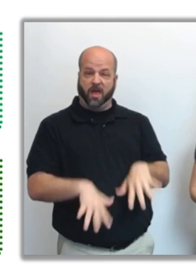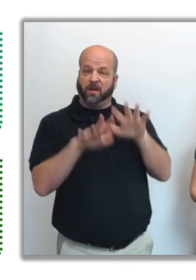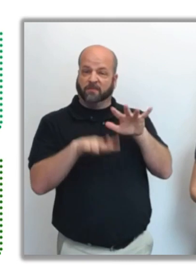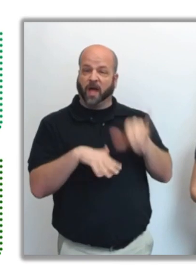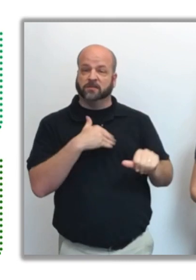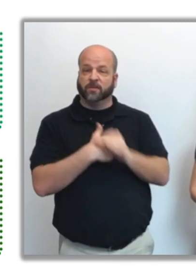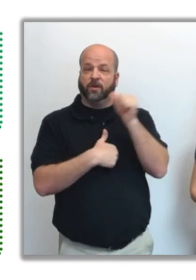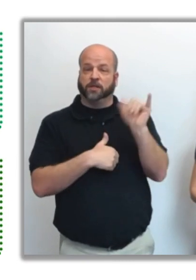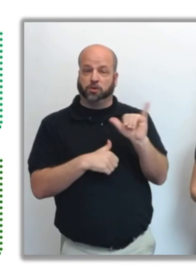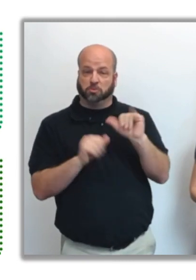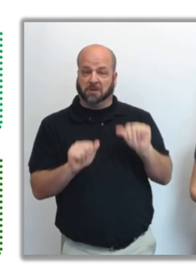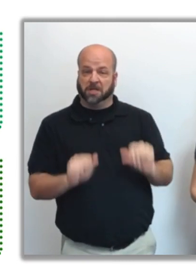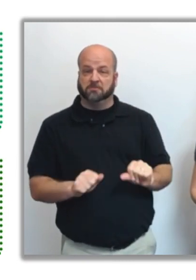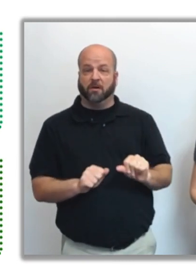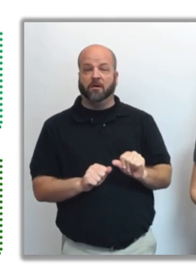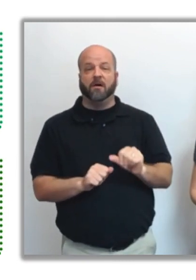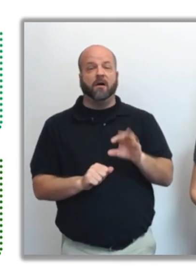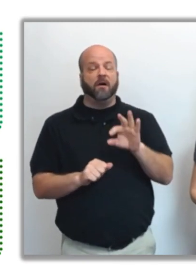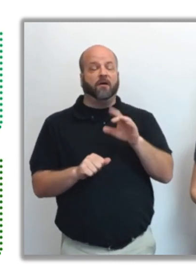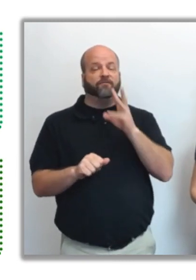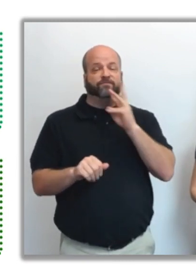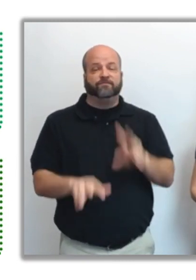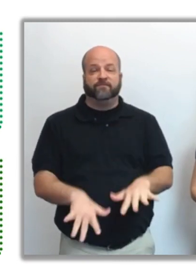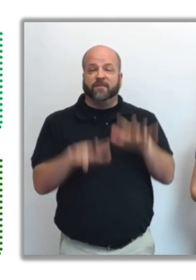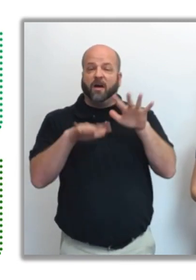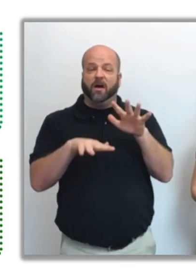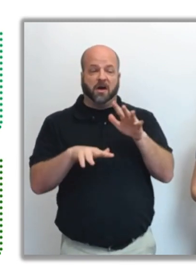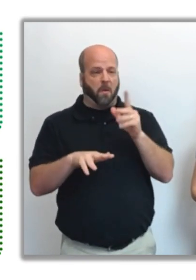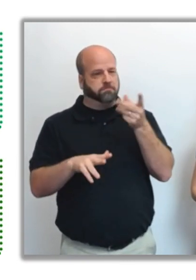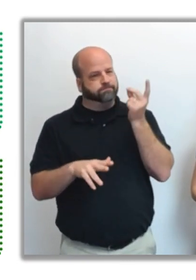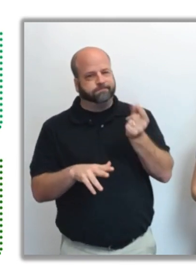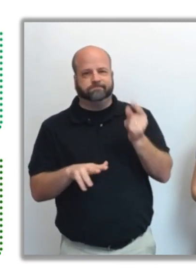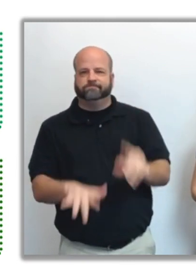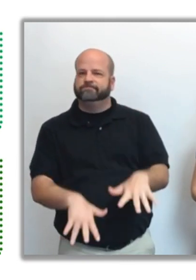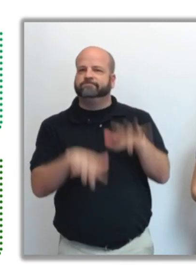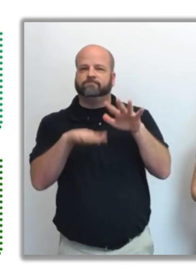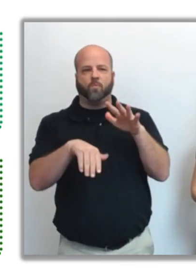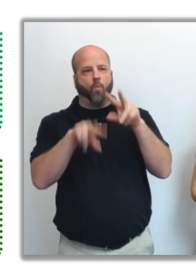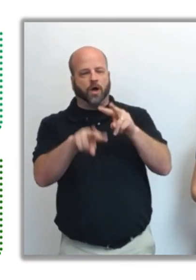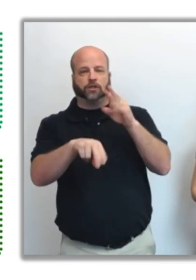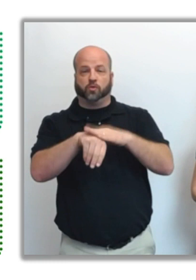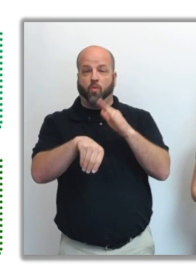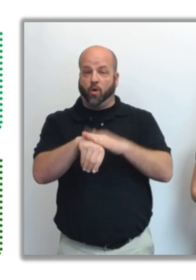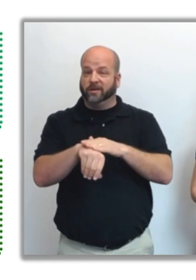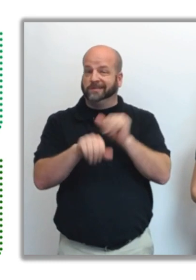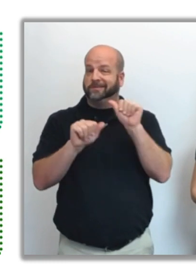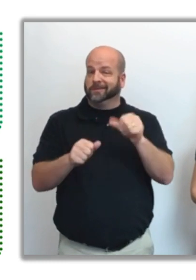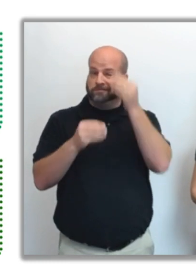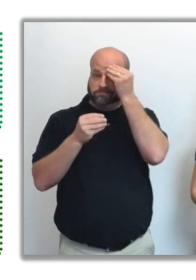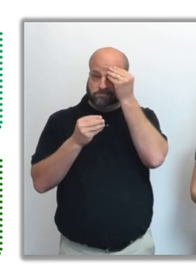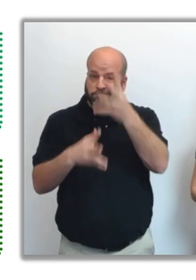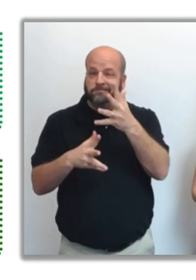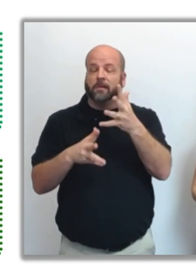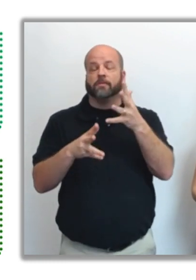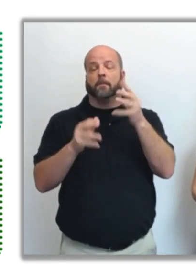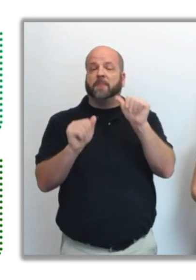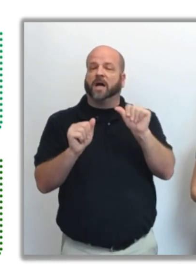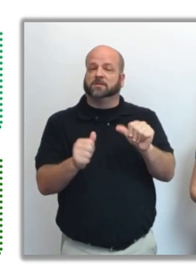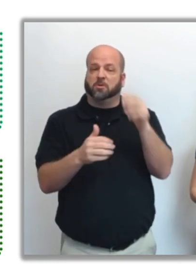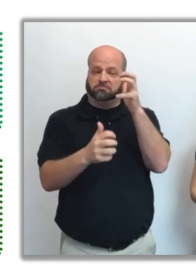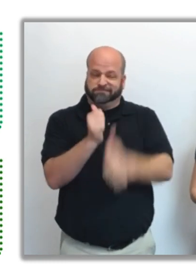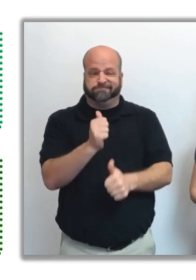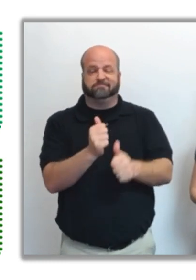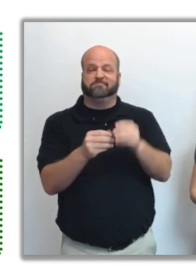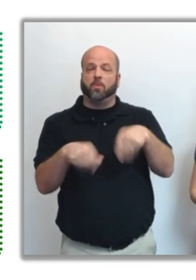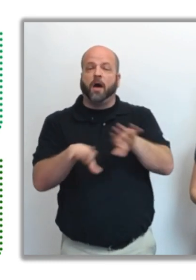Flood or flash flood watches and warnings may be issued to highlight the risk of flooding that could damage property or become life